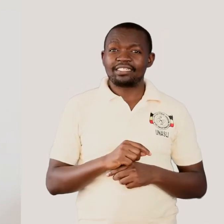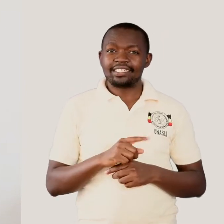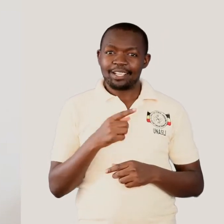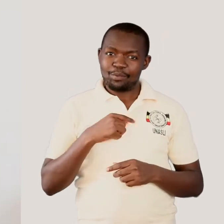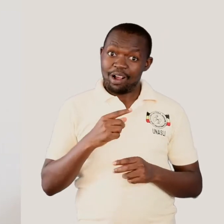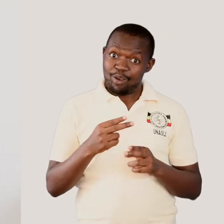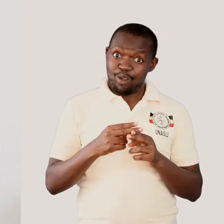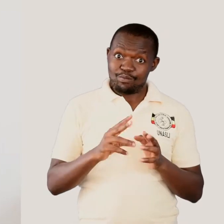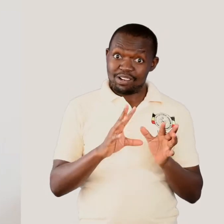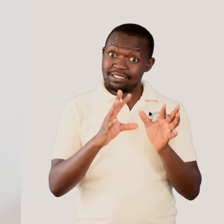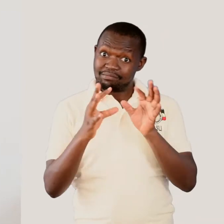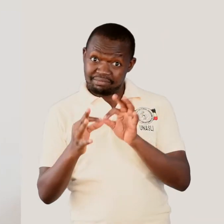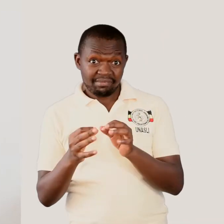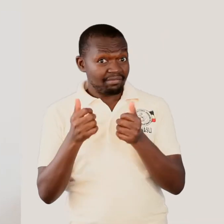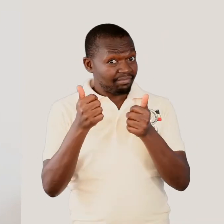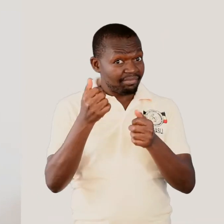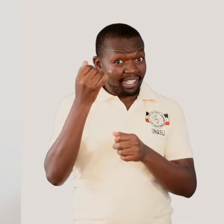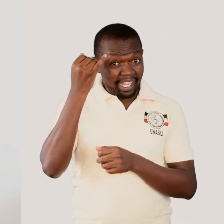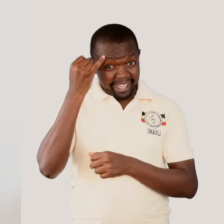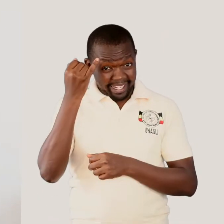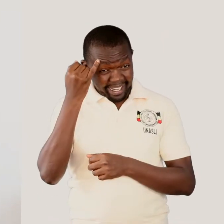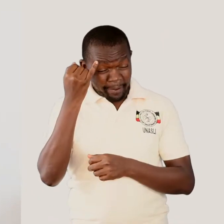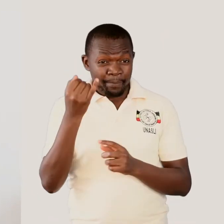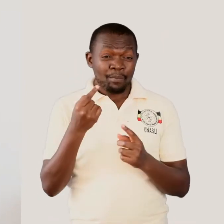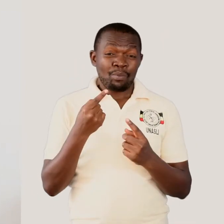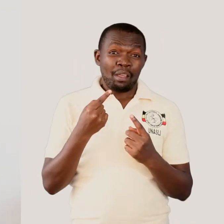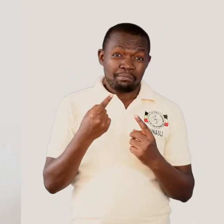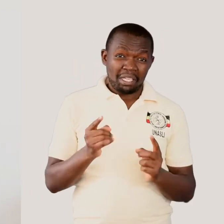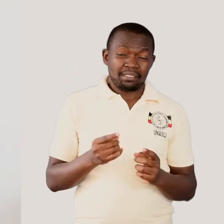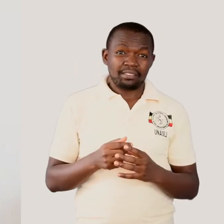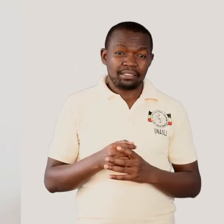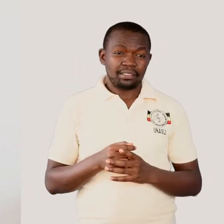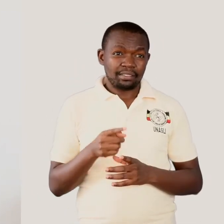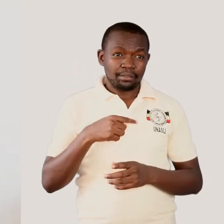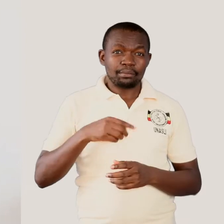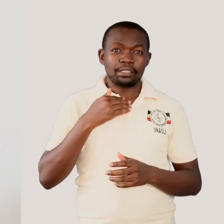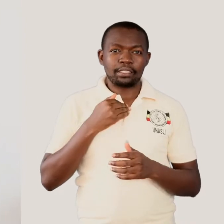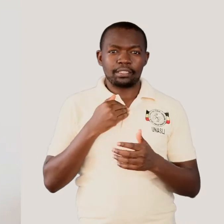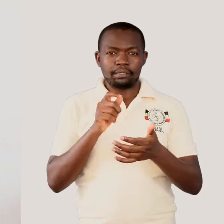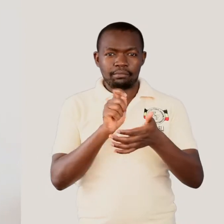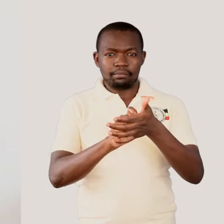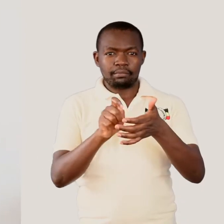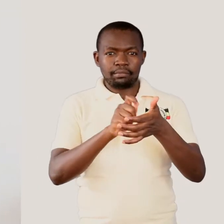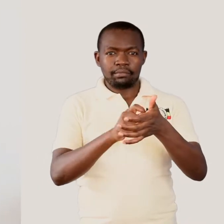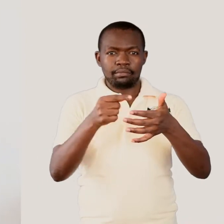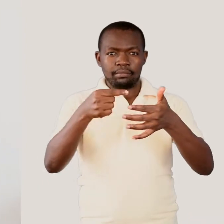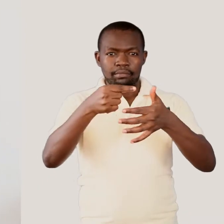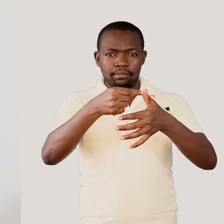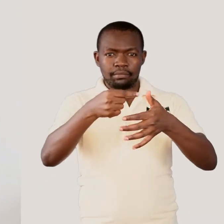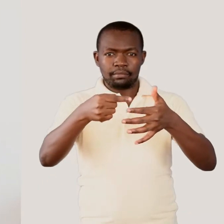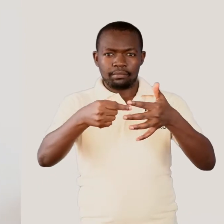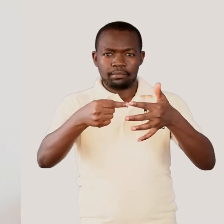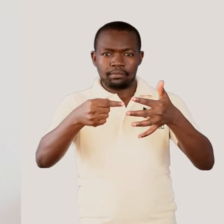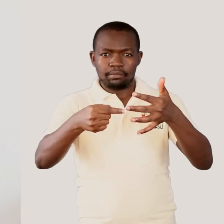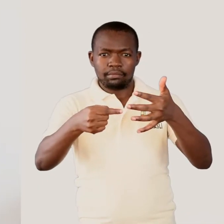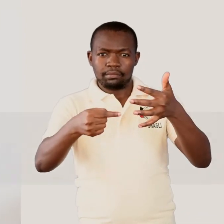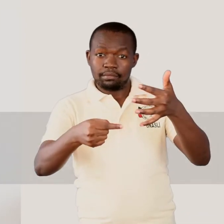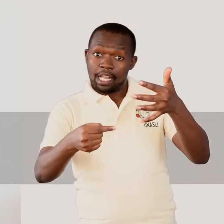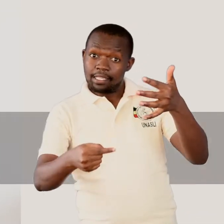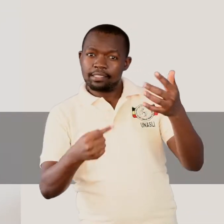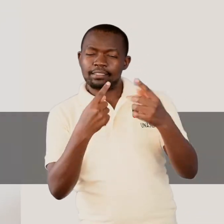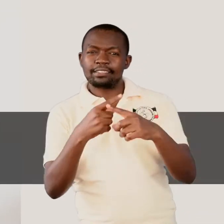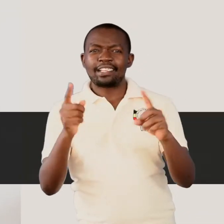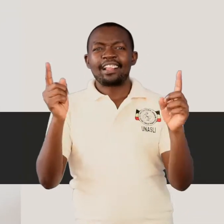Okay, let us list down the different careers